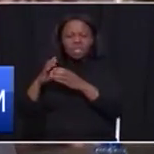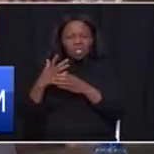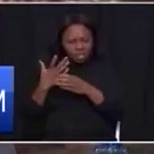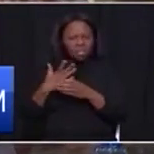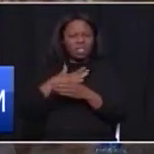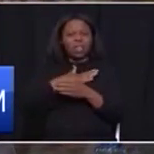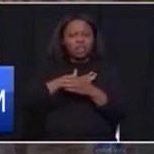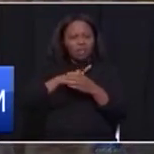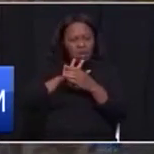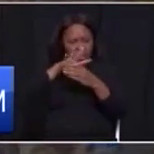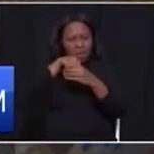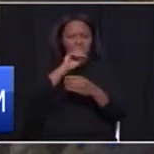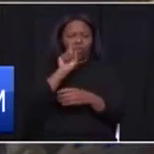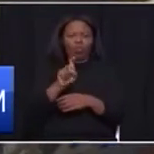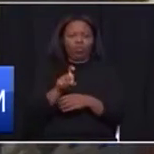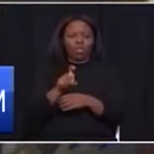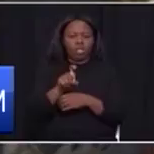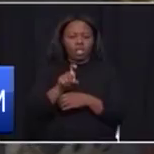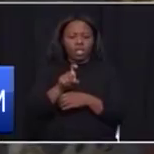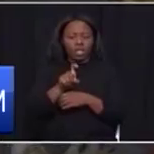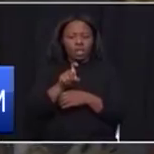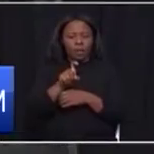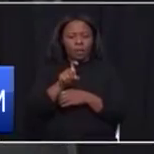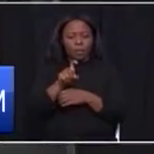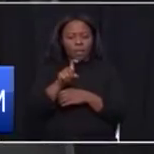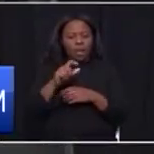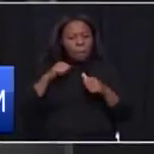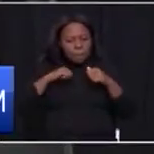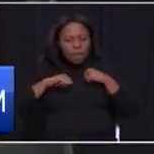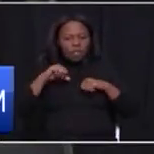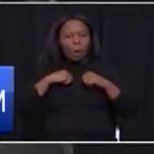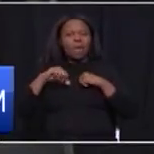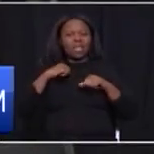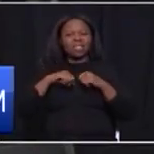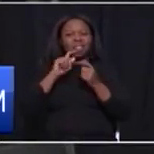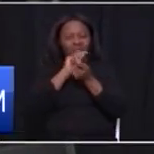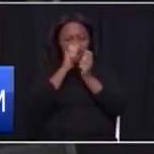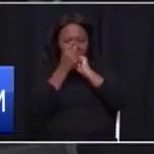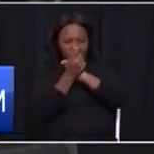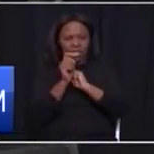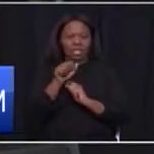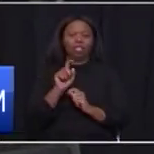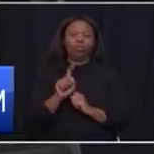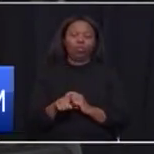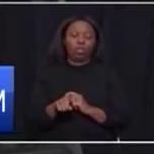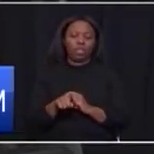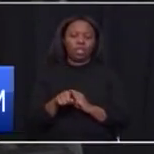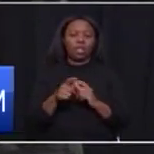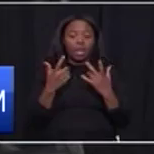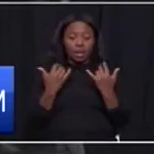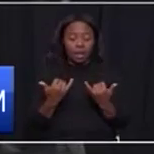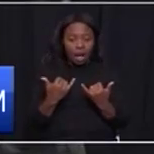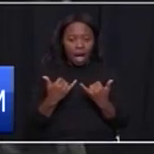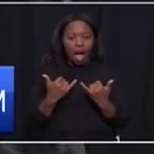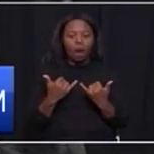getting to turn around the performance of these institutions. So we are introducing